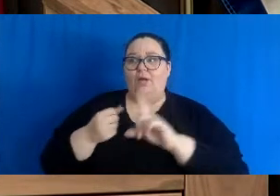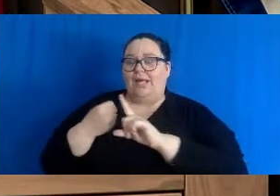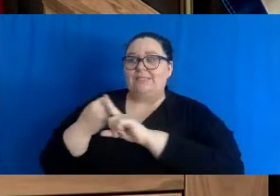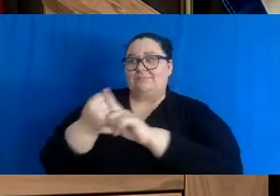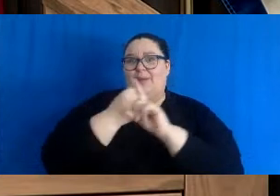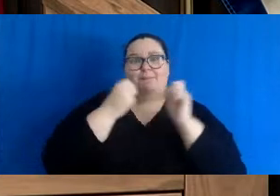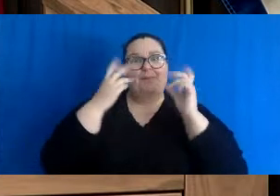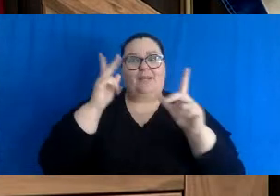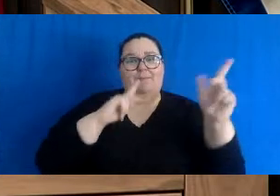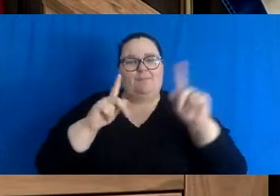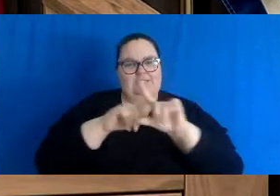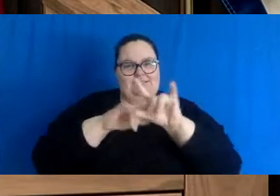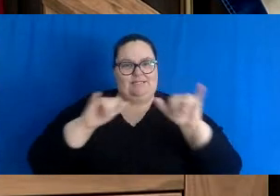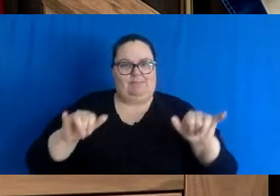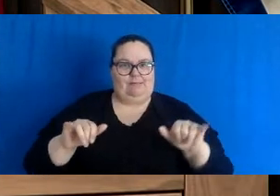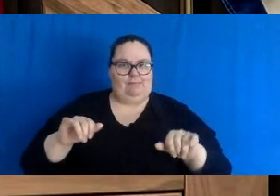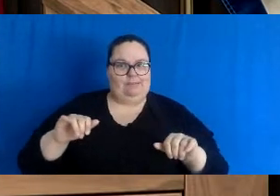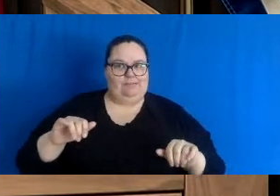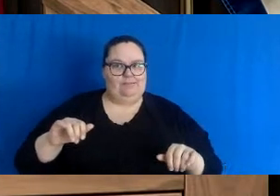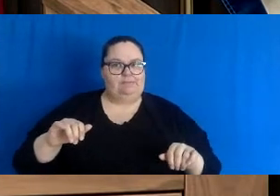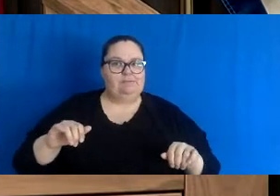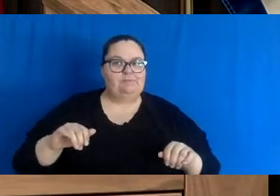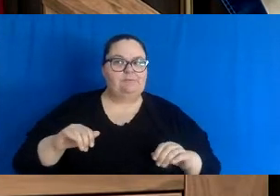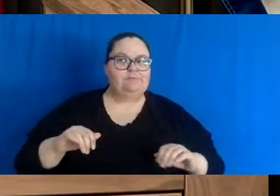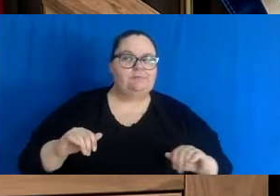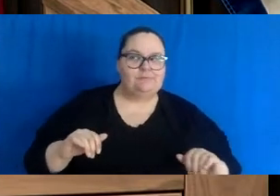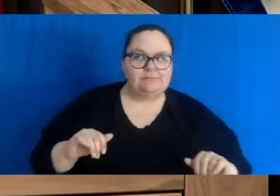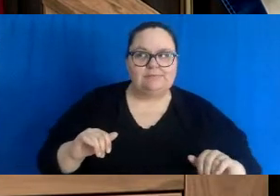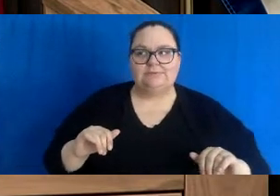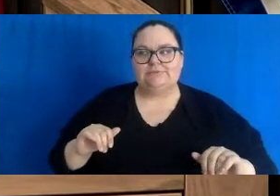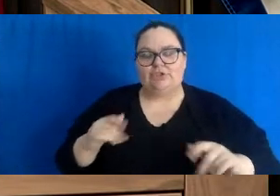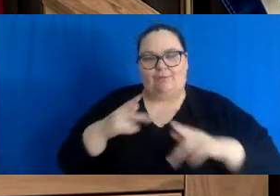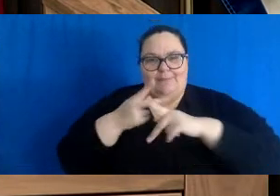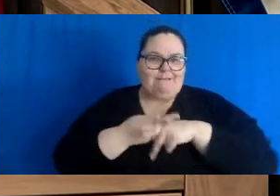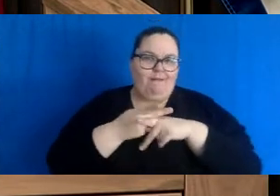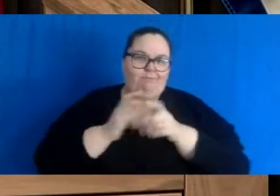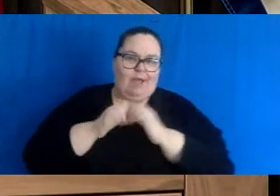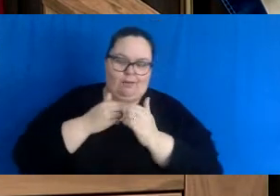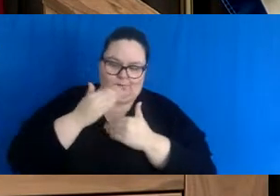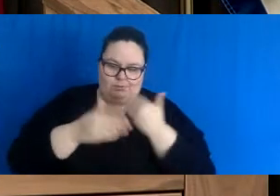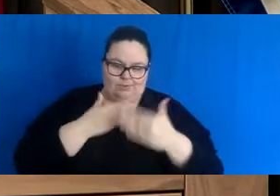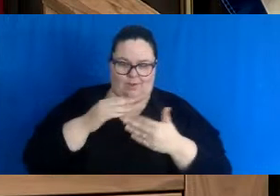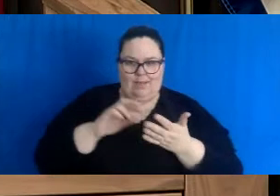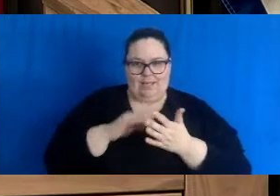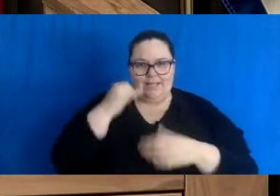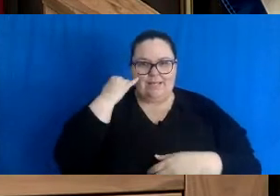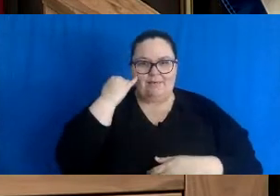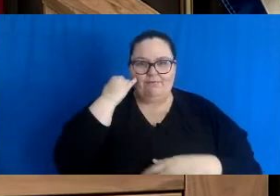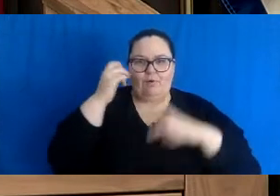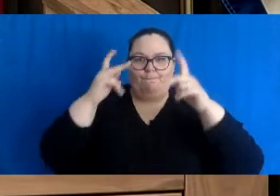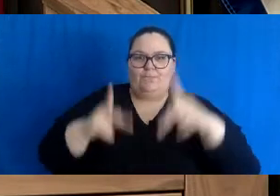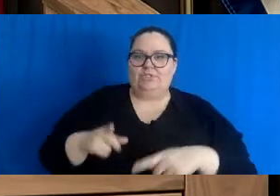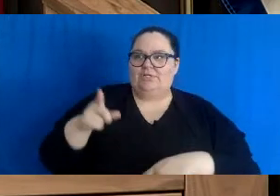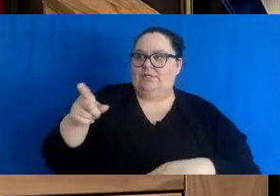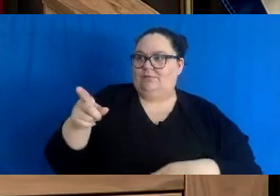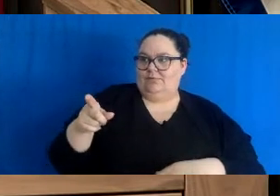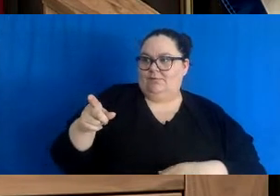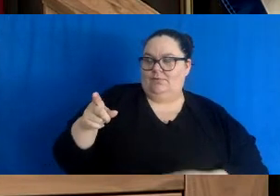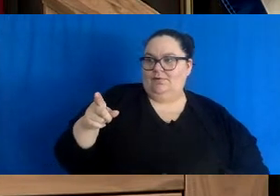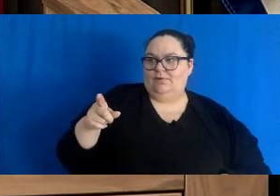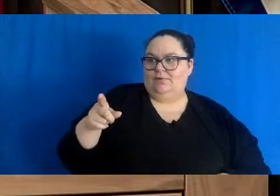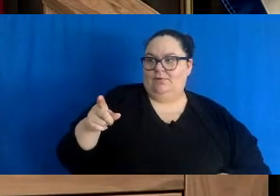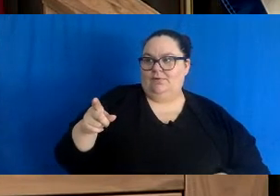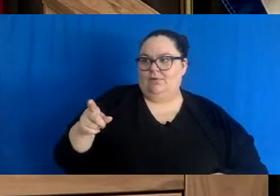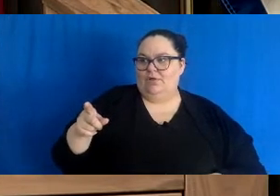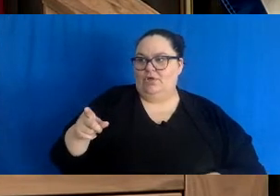same token, you have to be careful that, you know, you're not in a position that, okay, does it mean something if someone comes in that doesn't have the same health, healthy